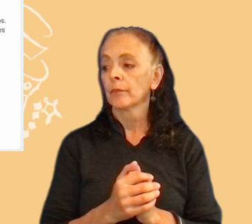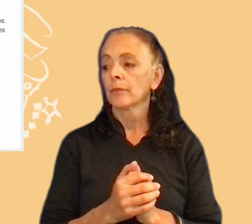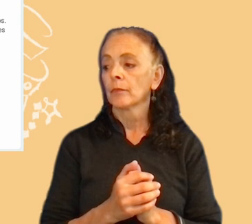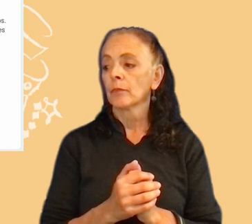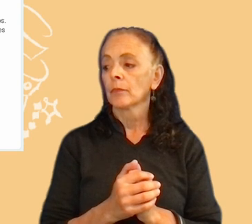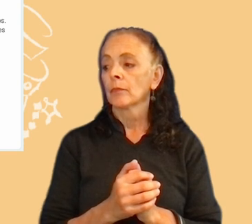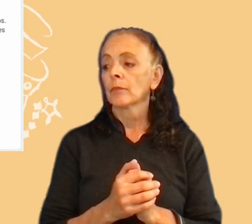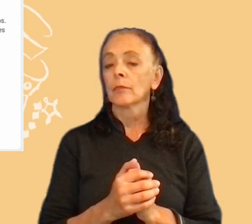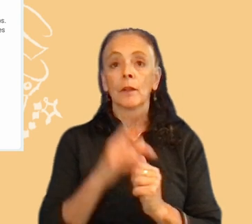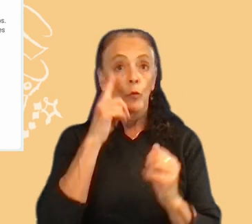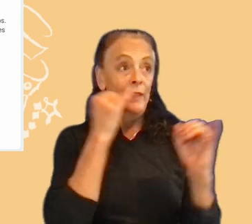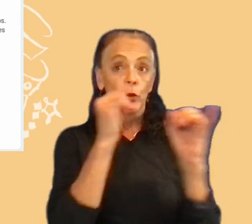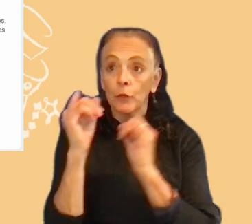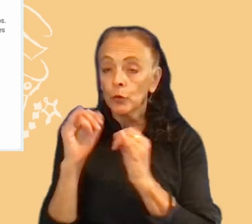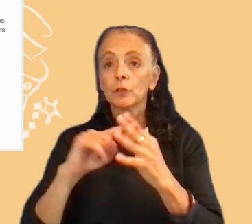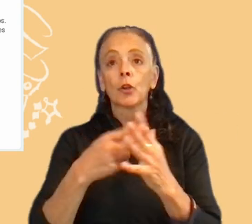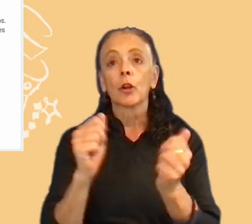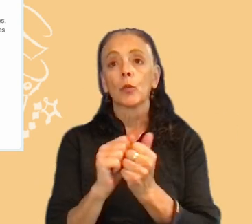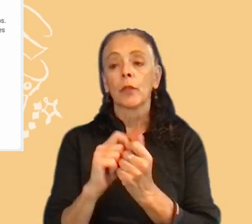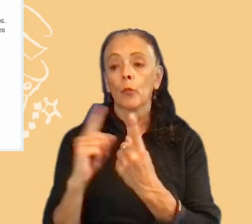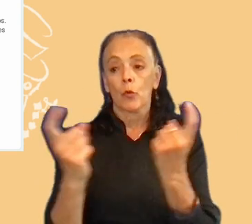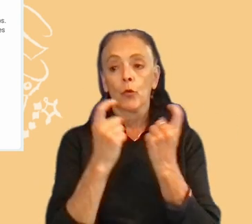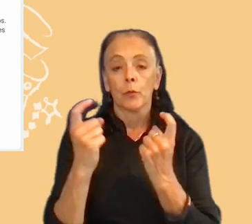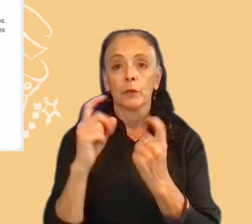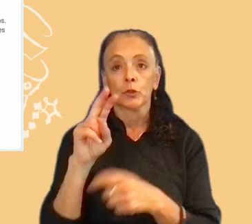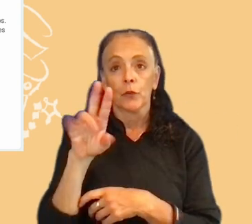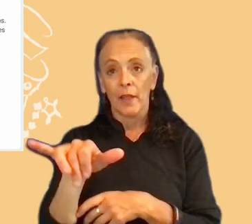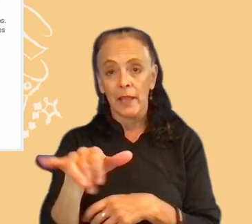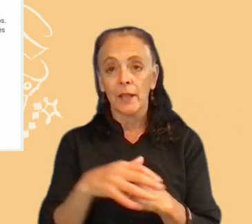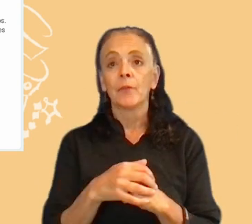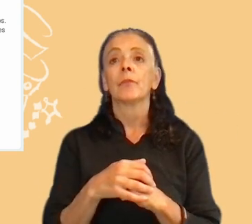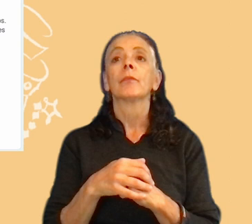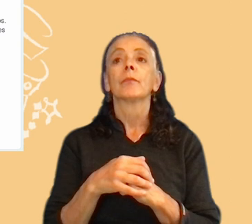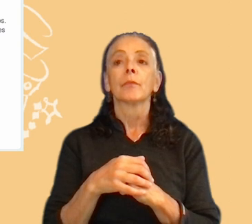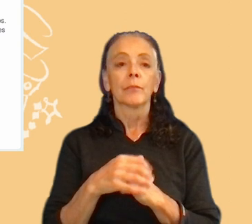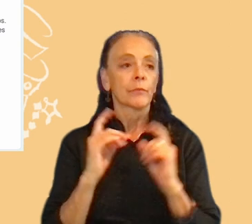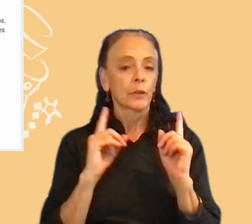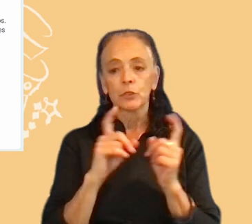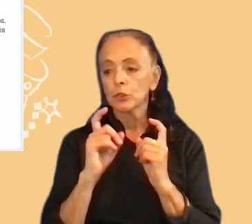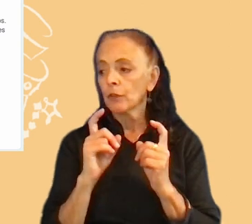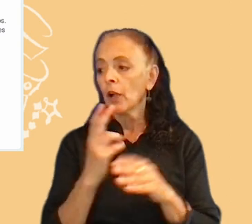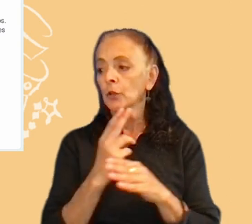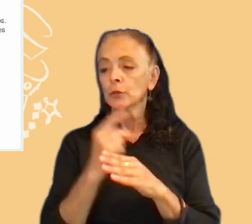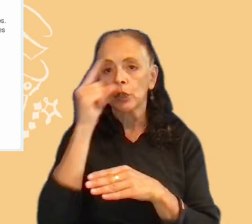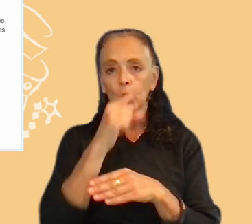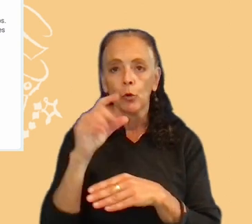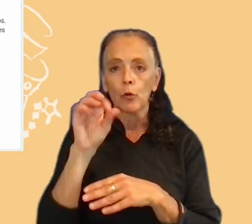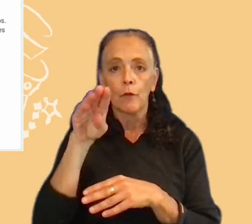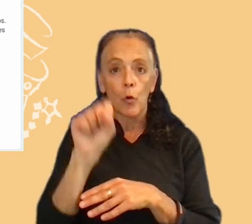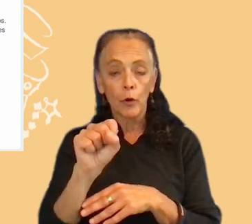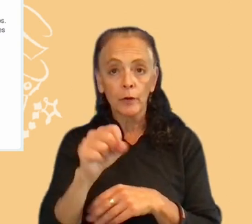For them, we started with a recruitment survey. We created a survey in Google Forms for this interview.